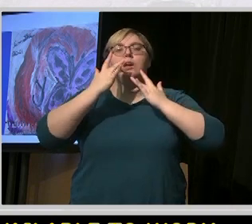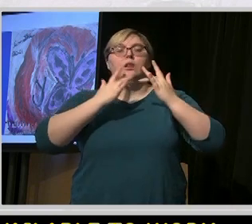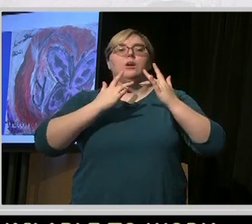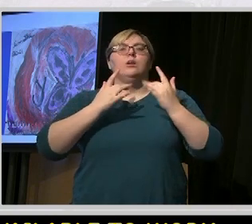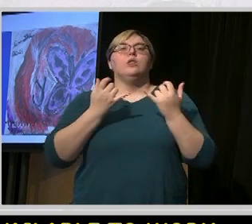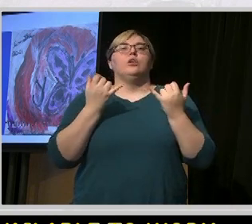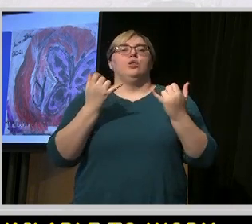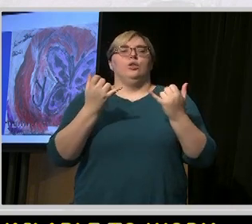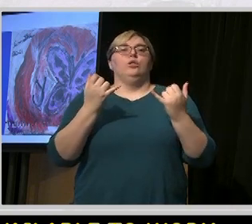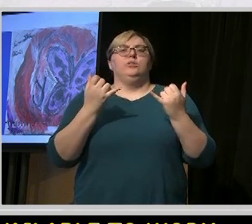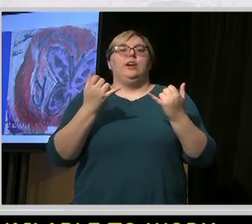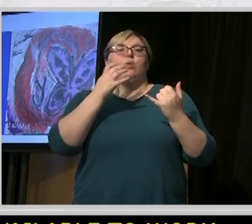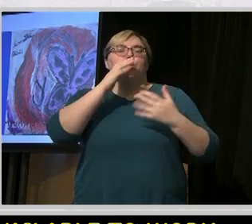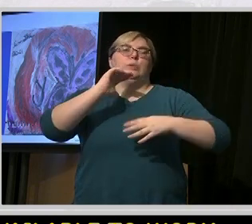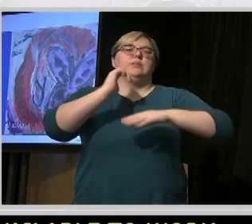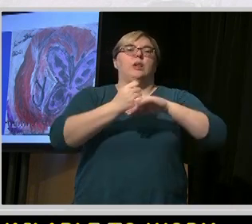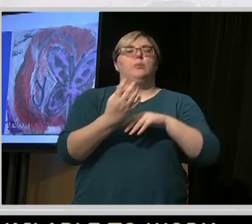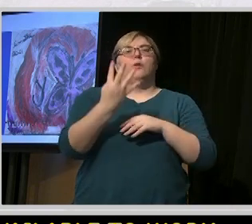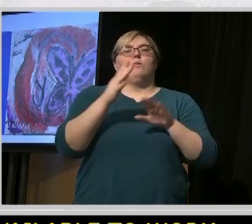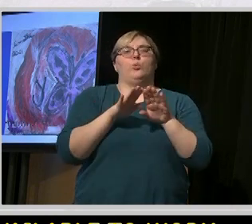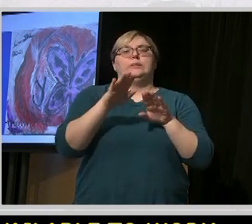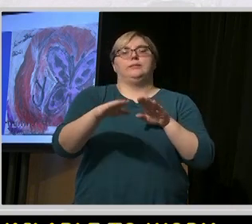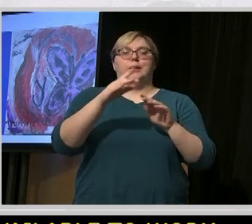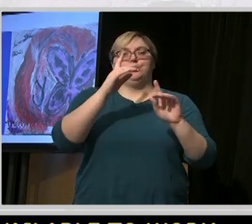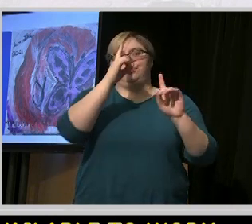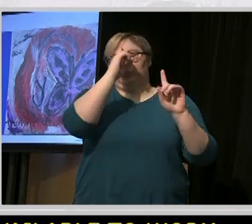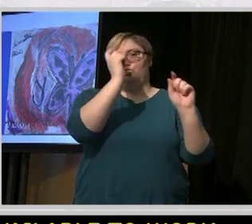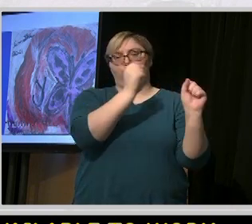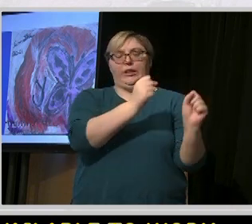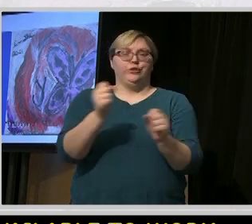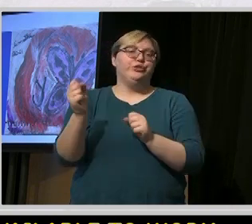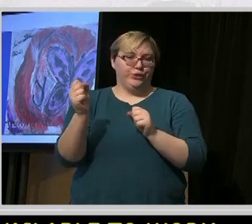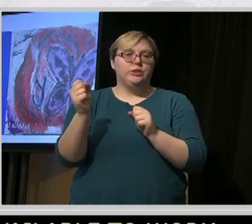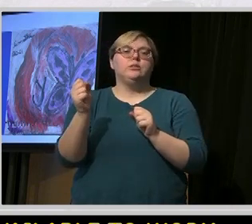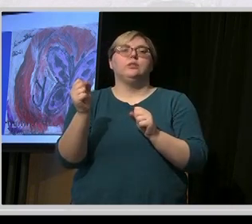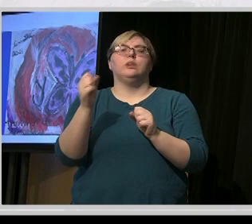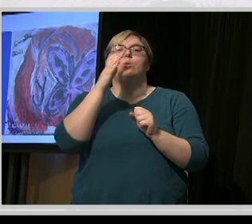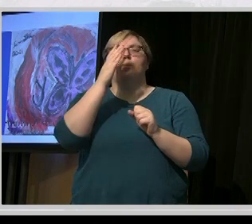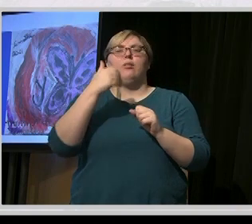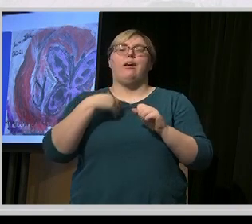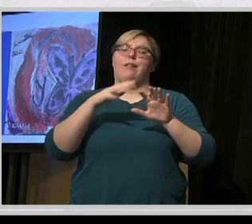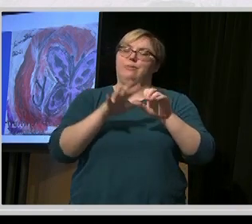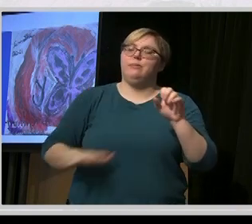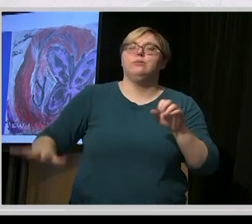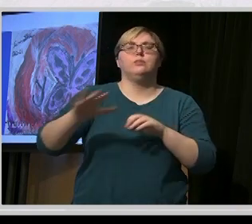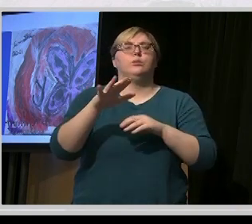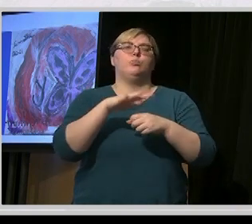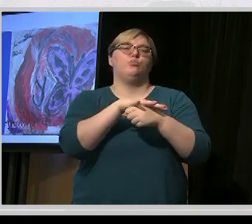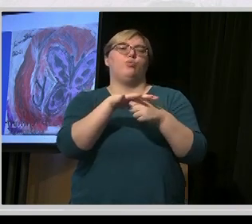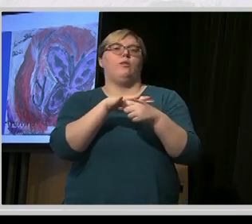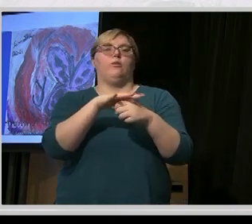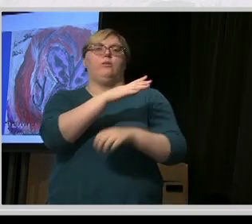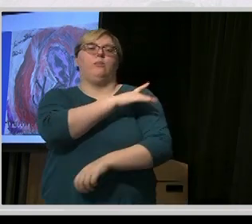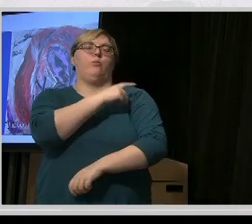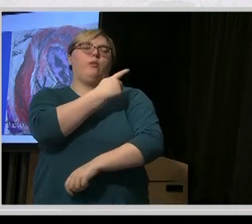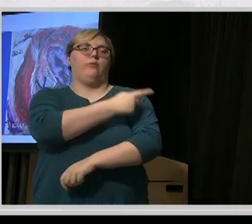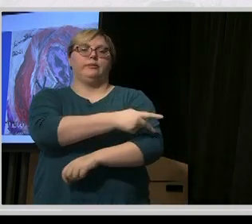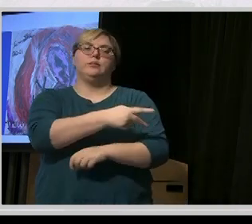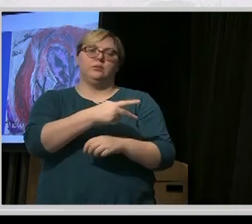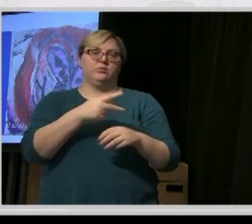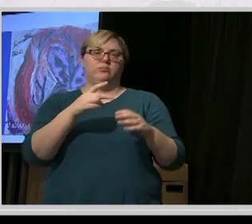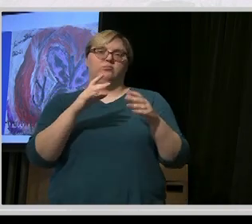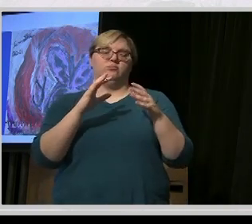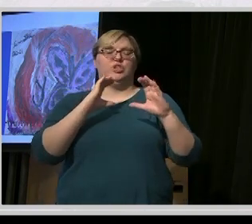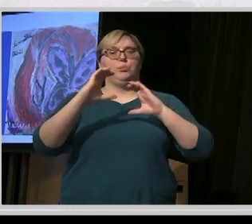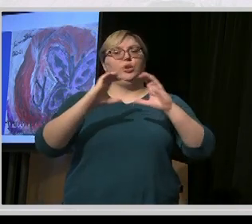four separate strategies. We'll have a whole province-wide local area coordination strategy. So there'll be somebody based in local communities who'll be